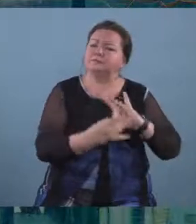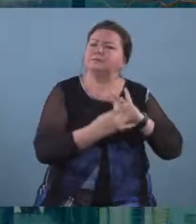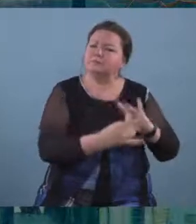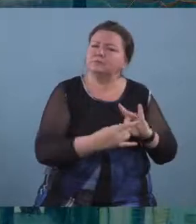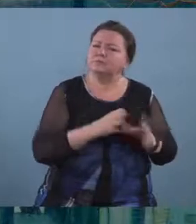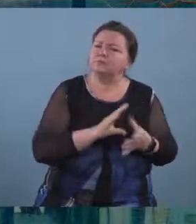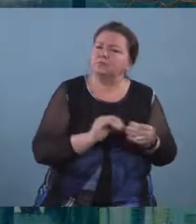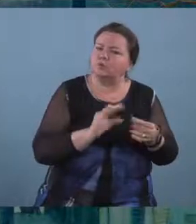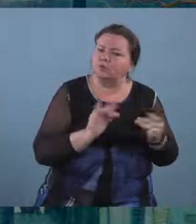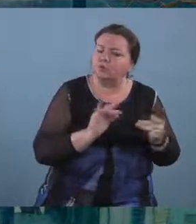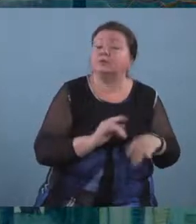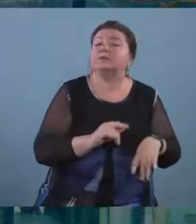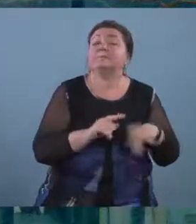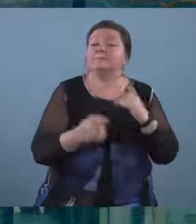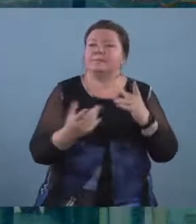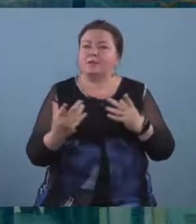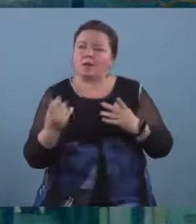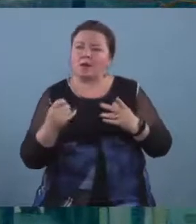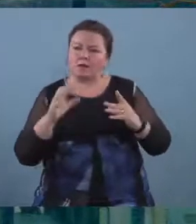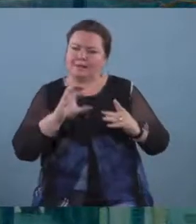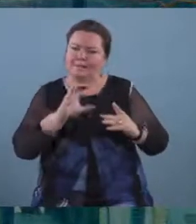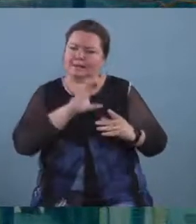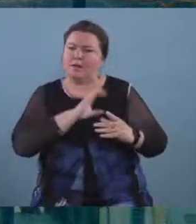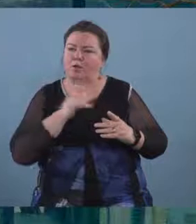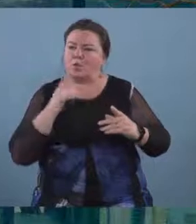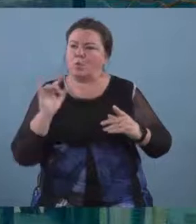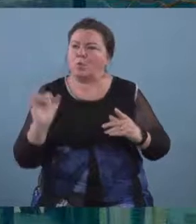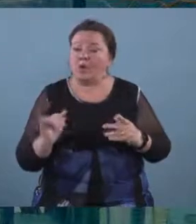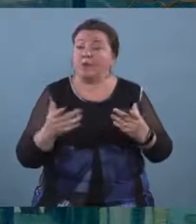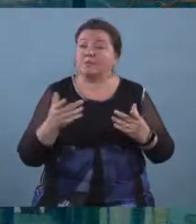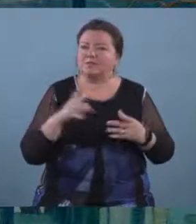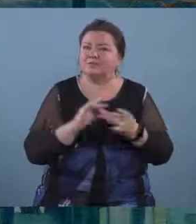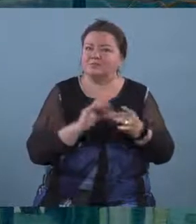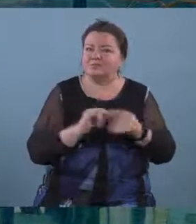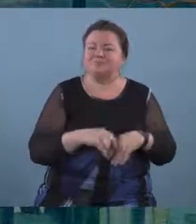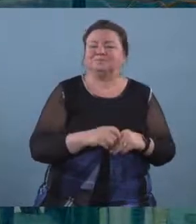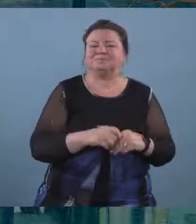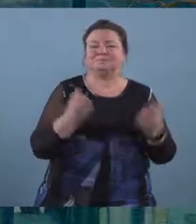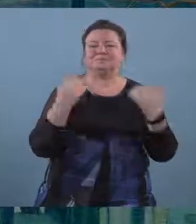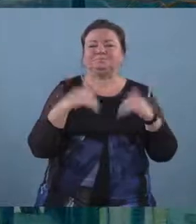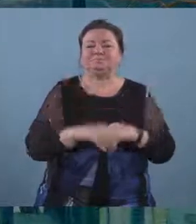they probably want the characters in this story um so let's have a look at the next slide